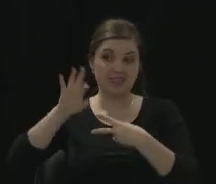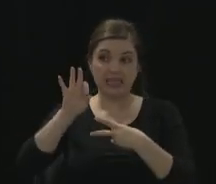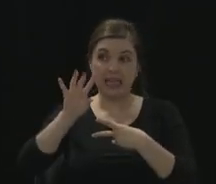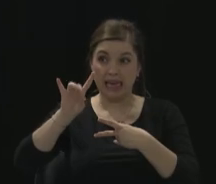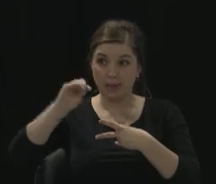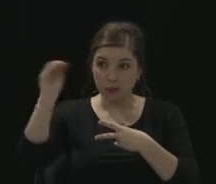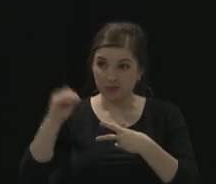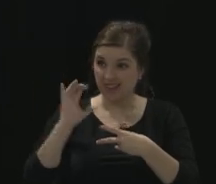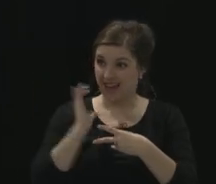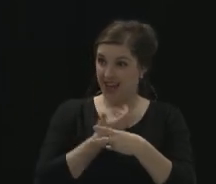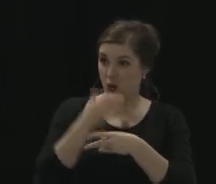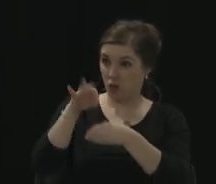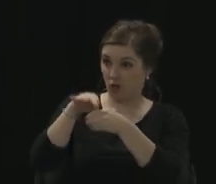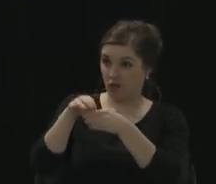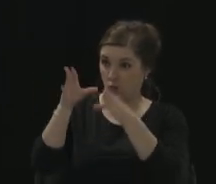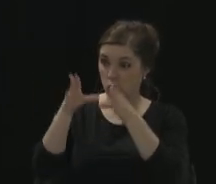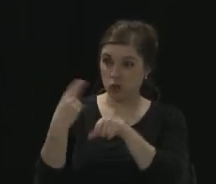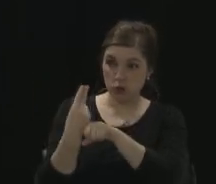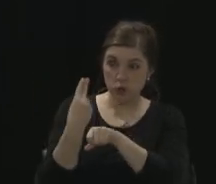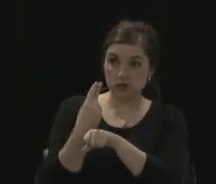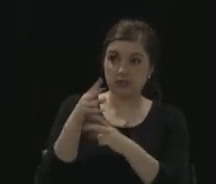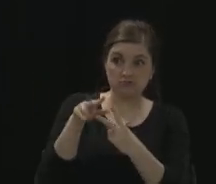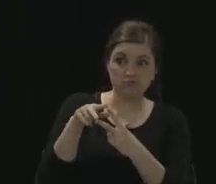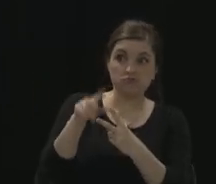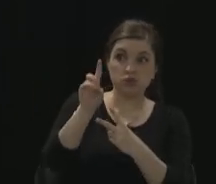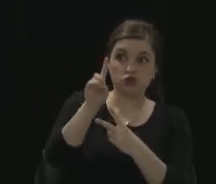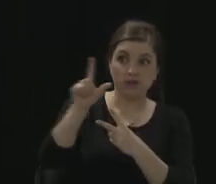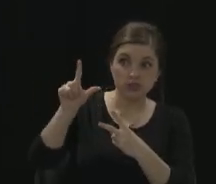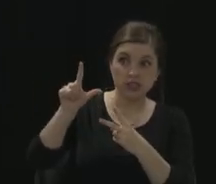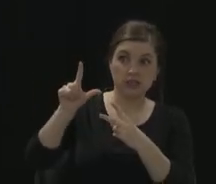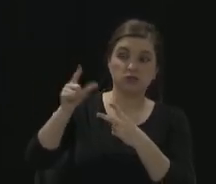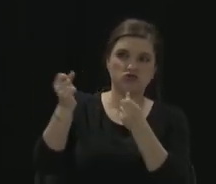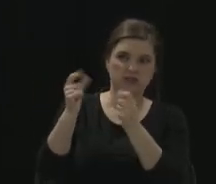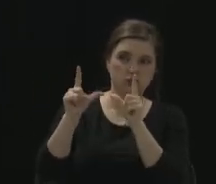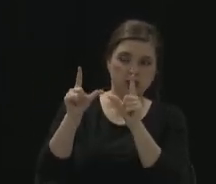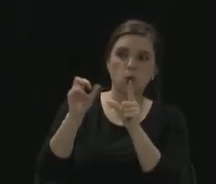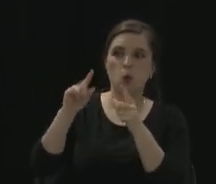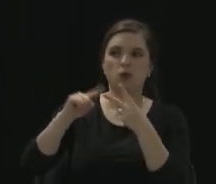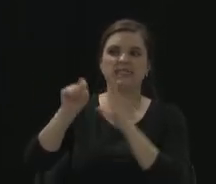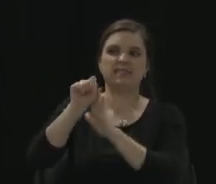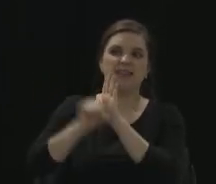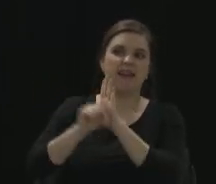are using either their driver's license or their state issue photo ID.